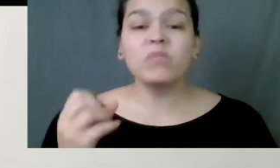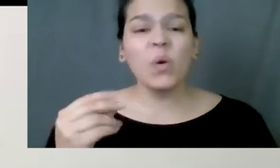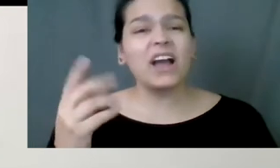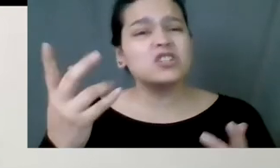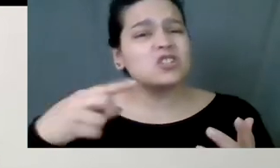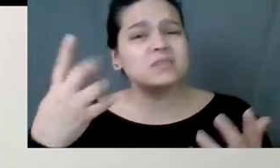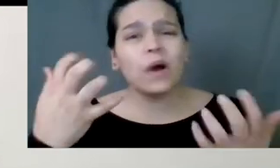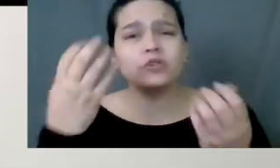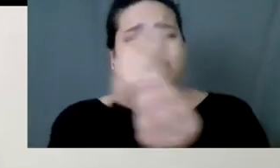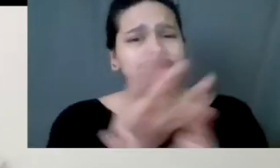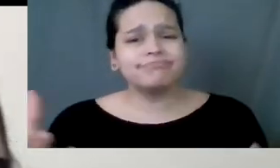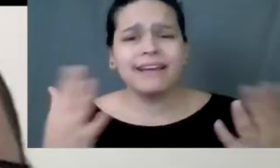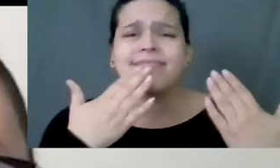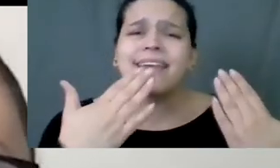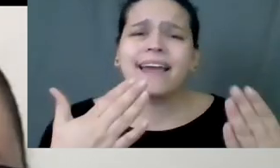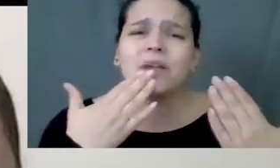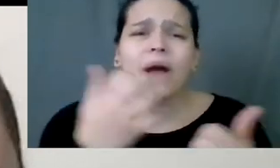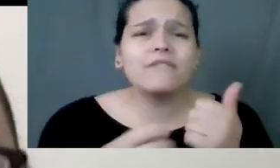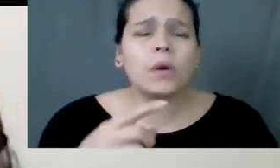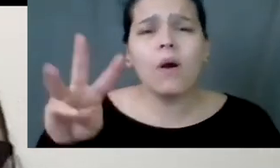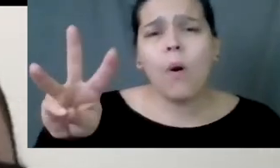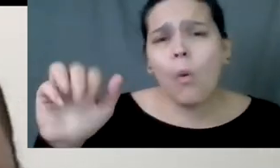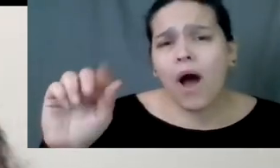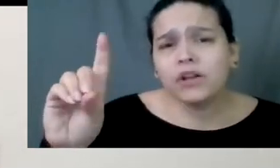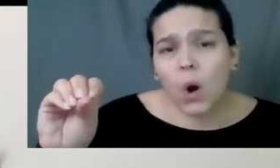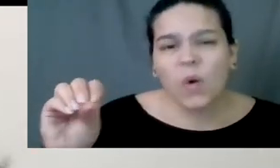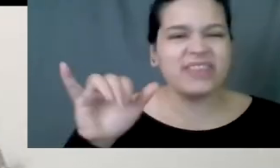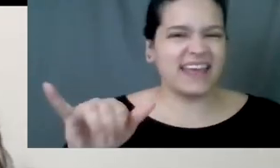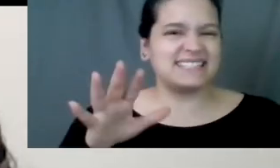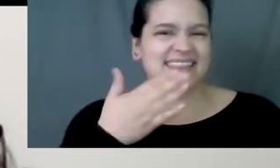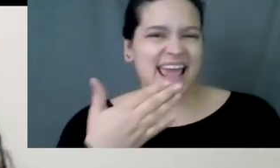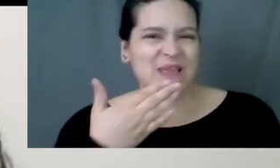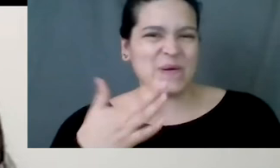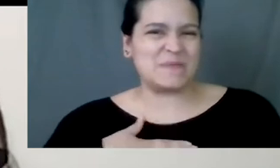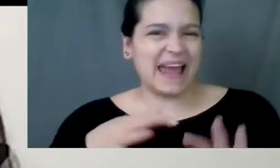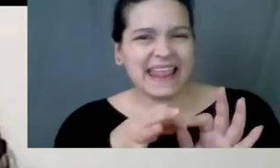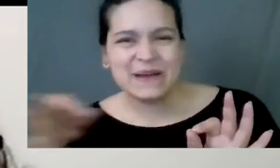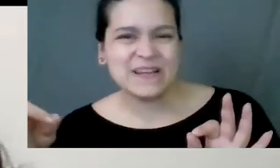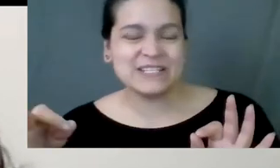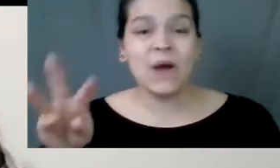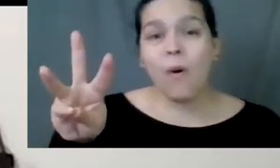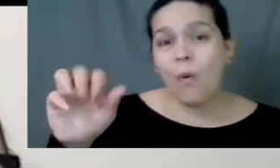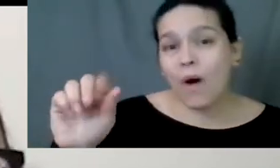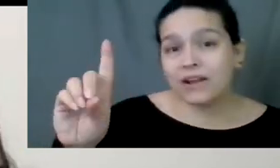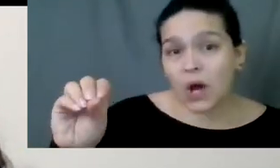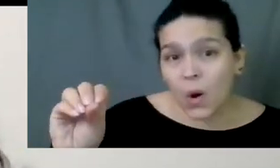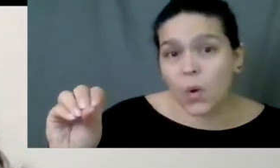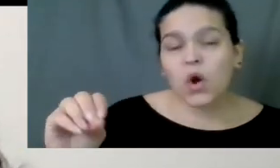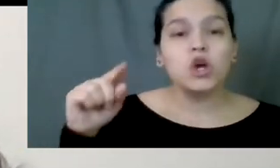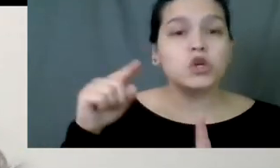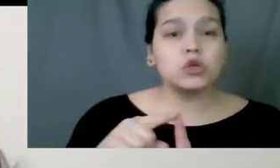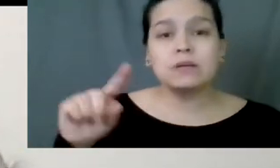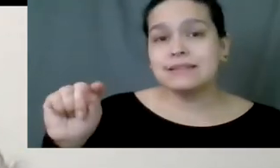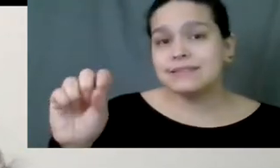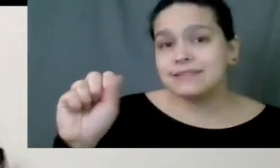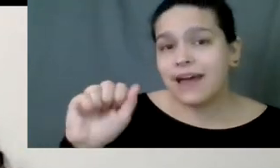So I just want to say thank you to all of them. Wado, just thank you in my language. And Wado to